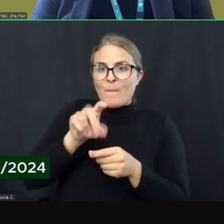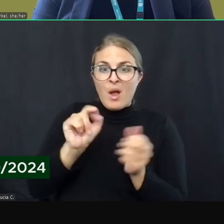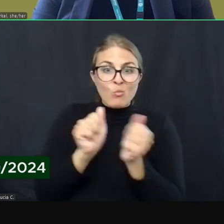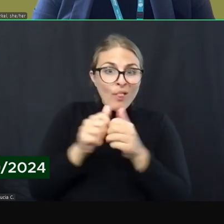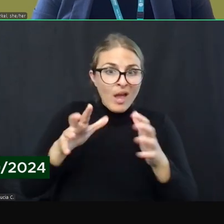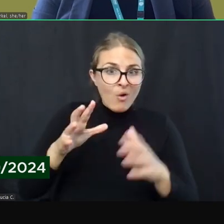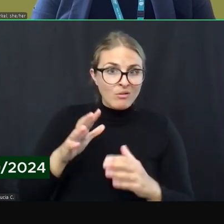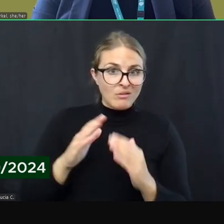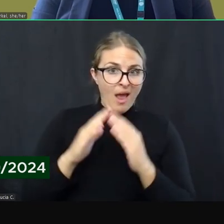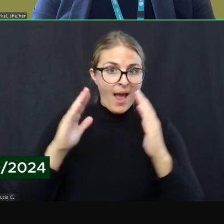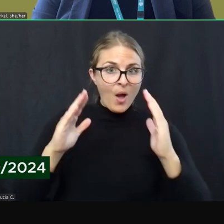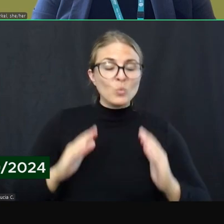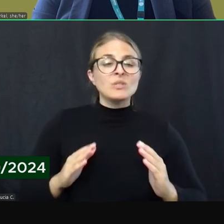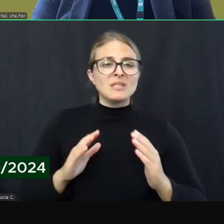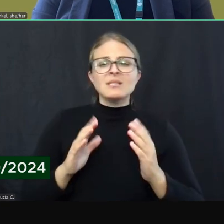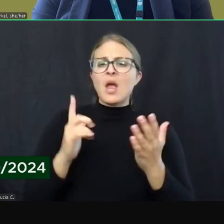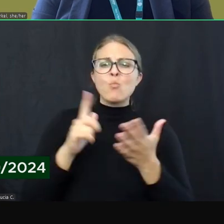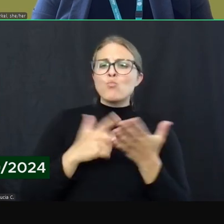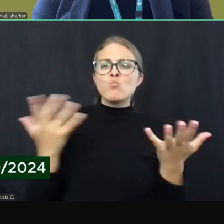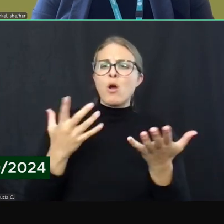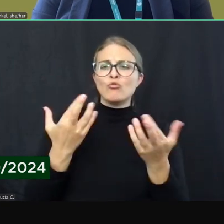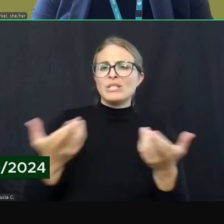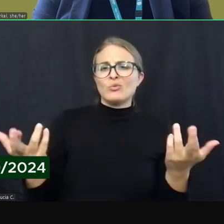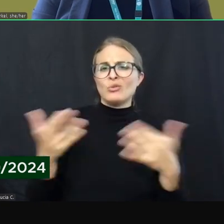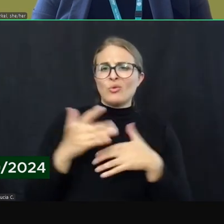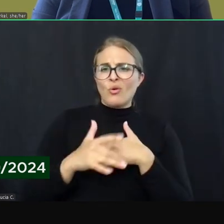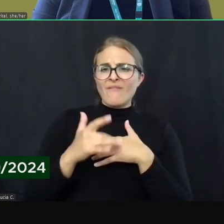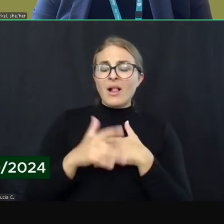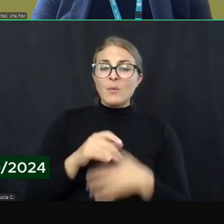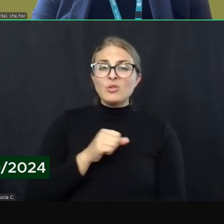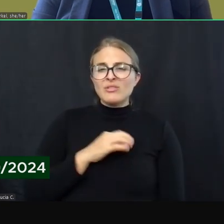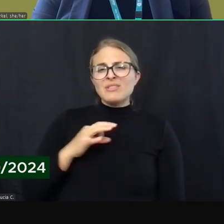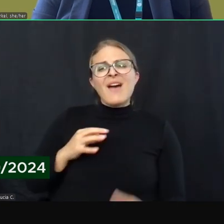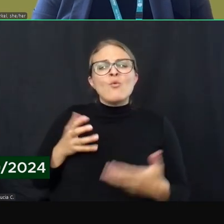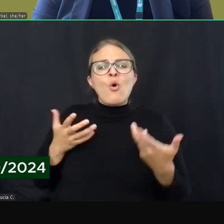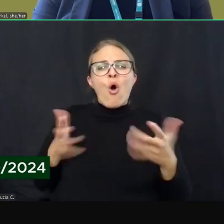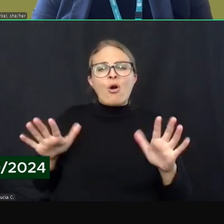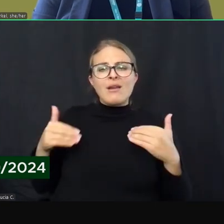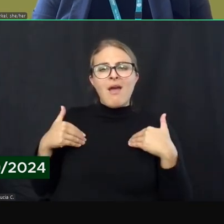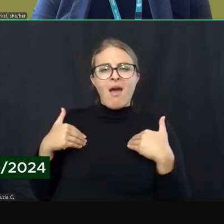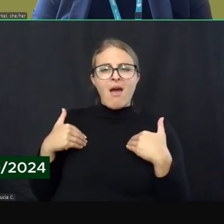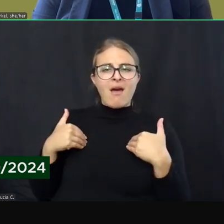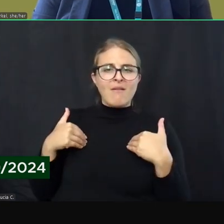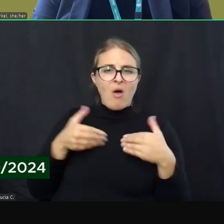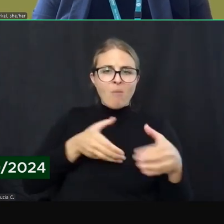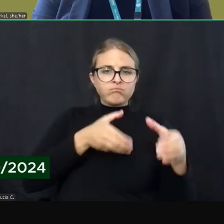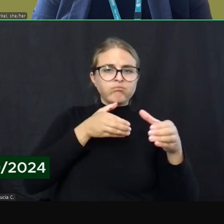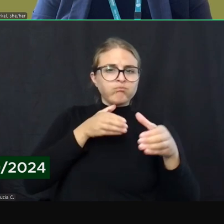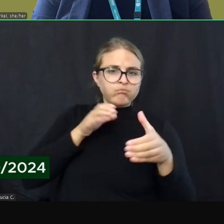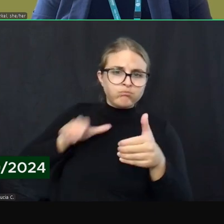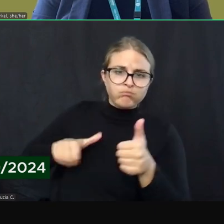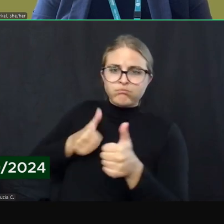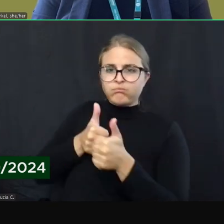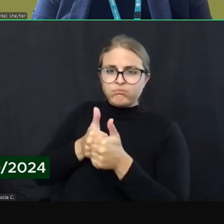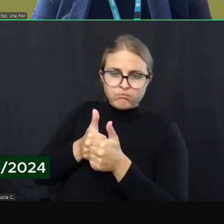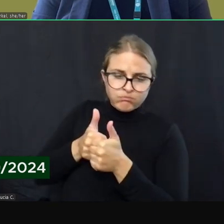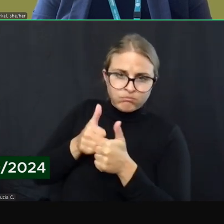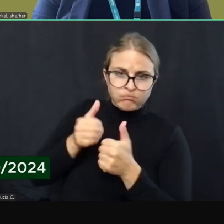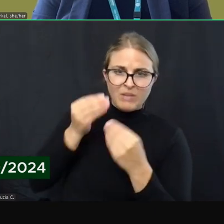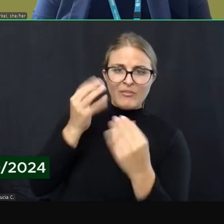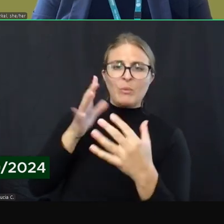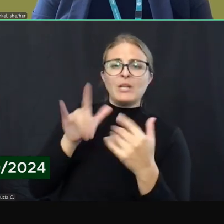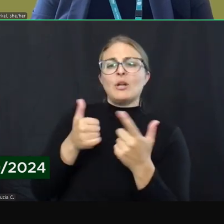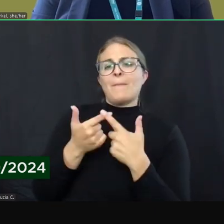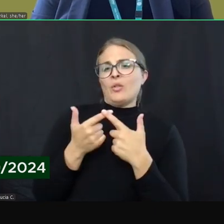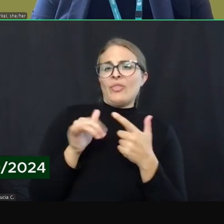available. And so staff will have fundamental background information in this and be fully versed in the resources in our